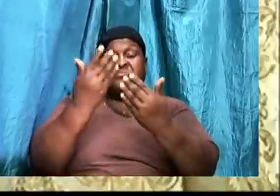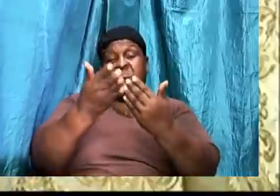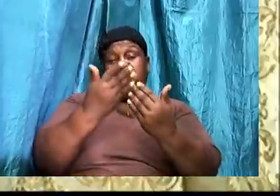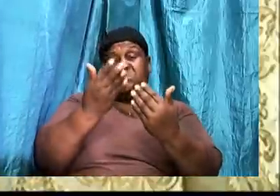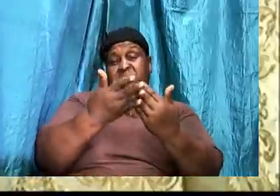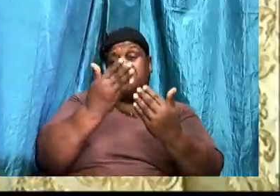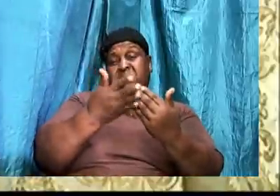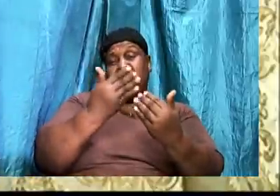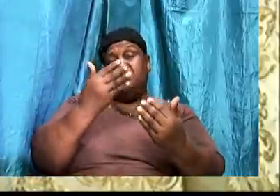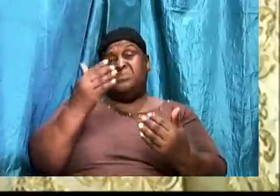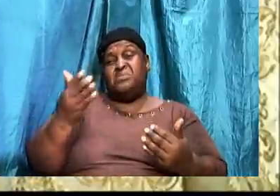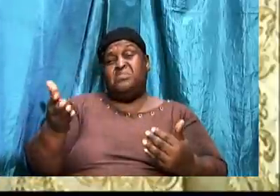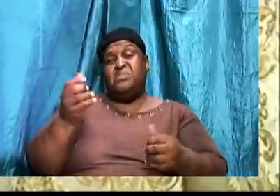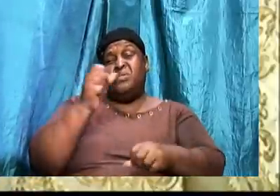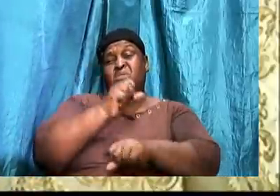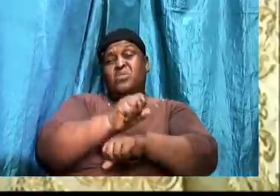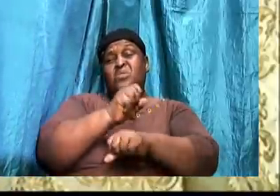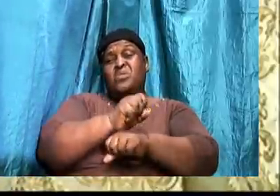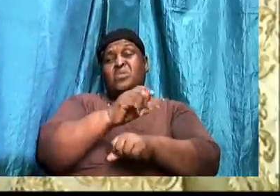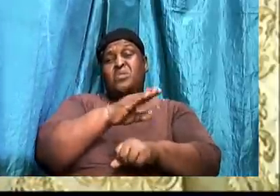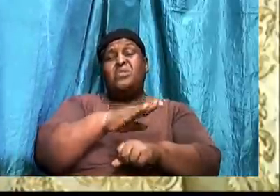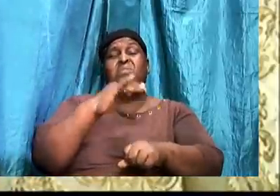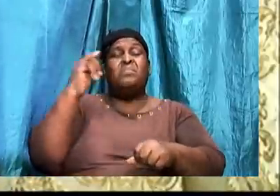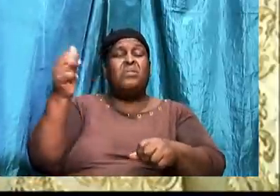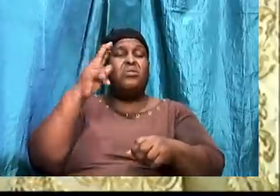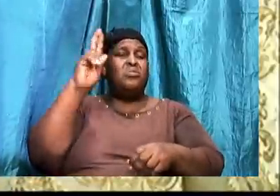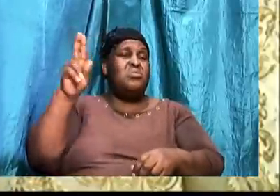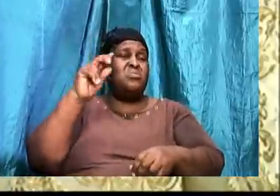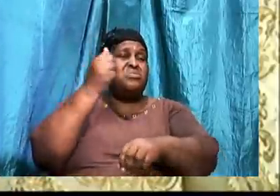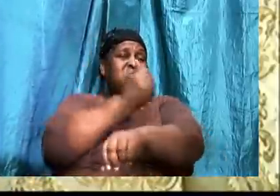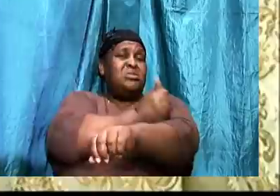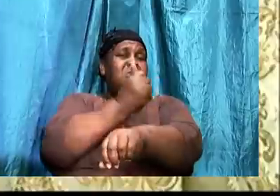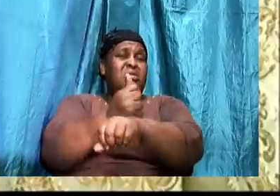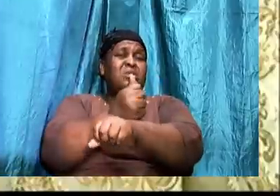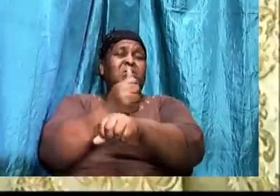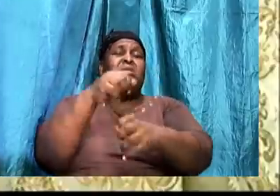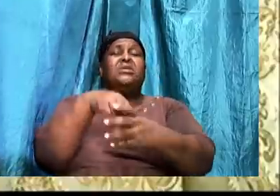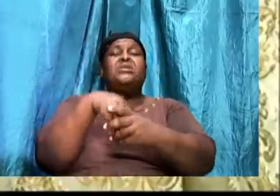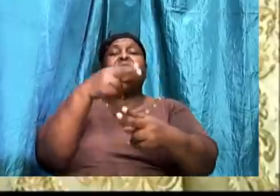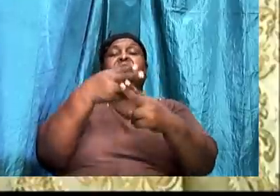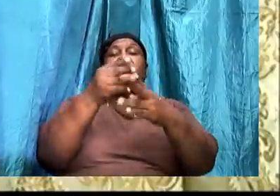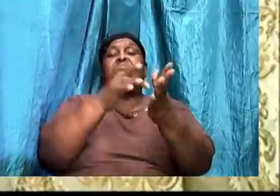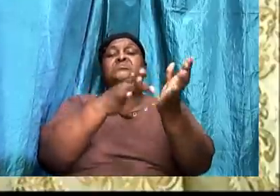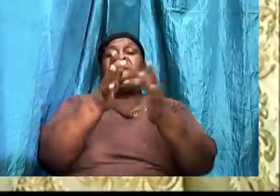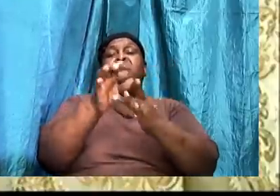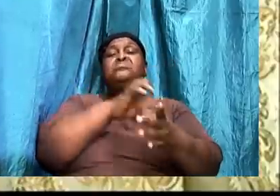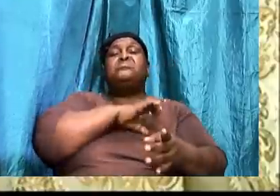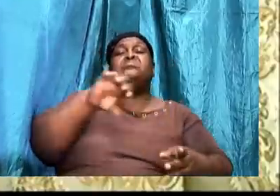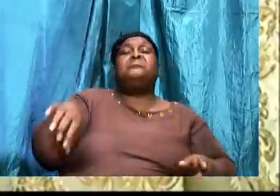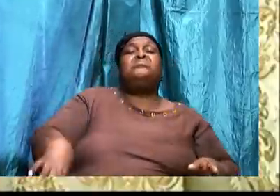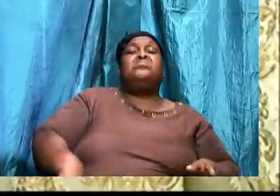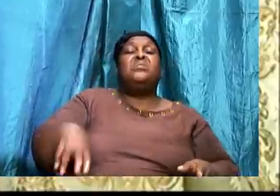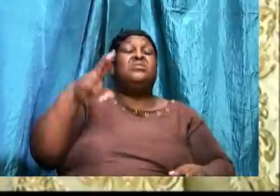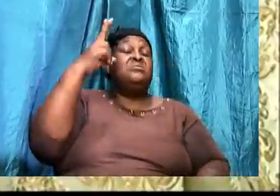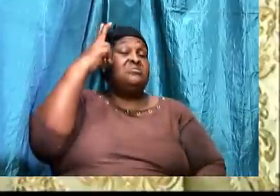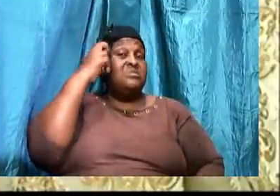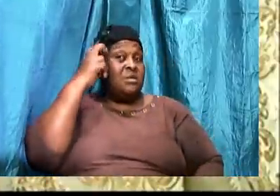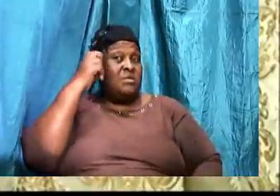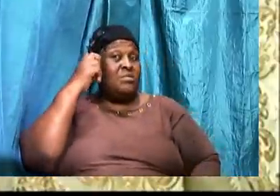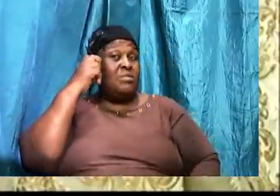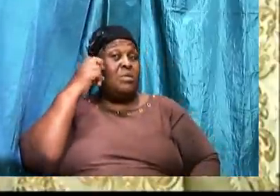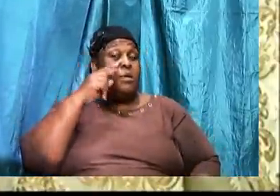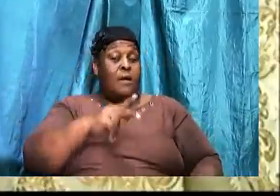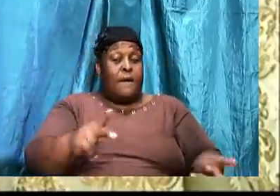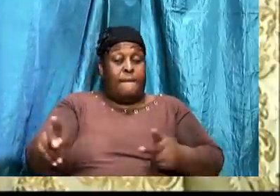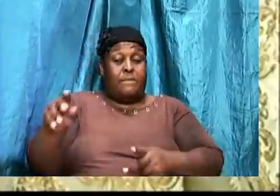of using the authority that is in the name of Jesus Christ. Satan will try to inject